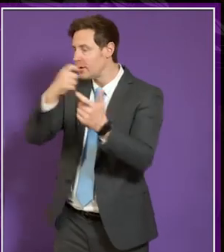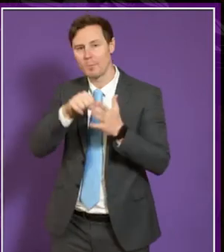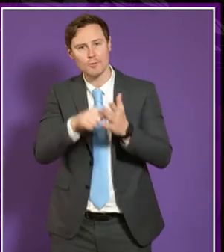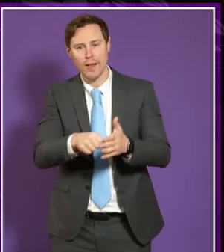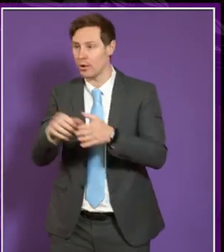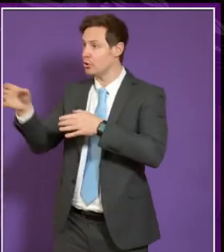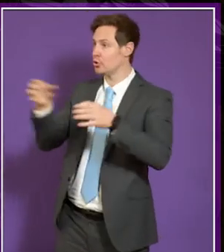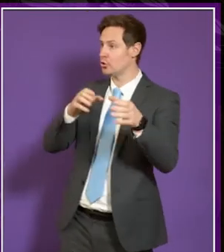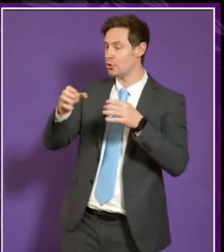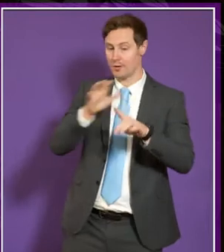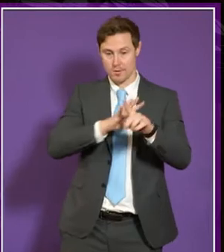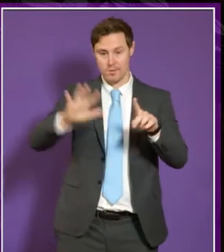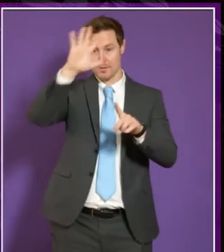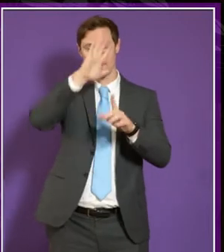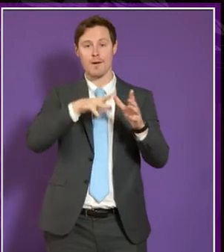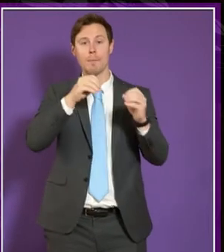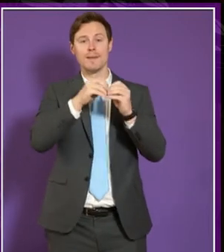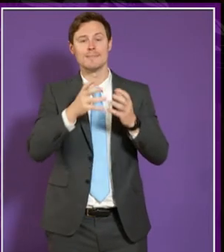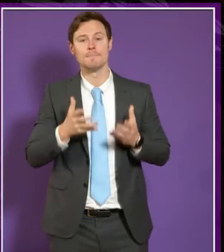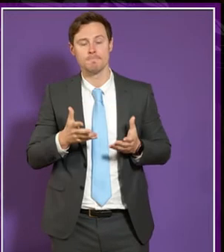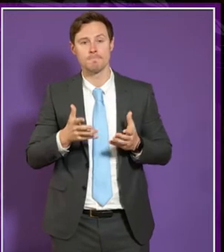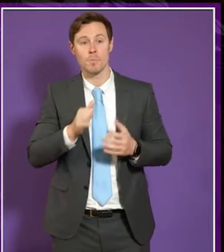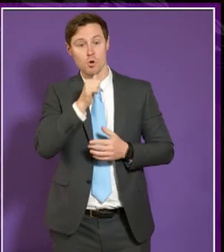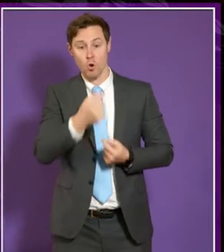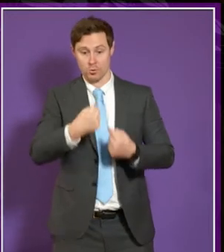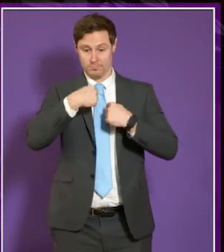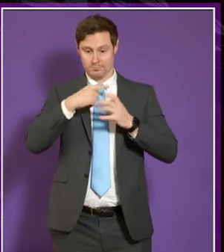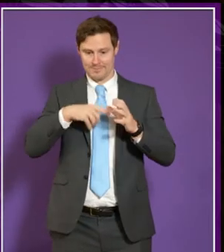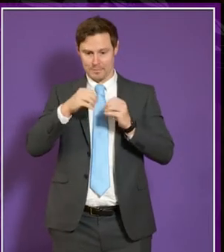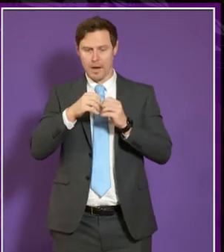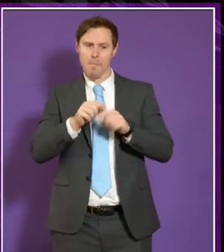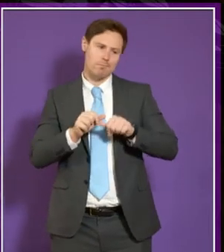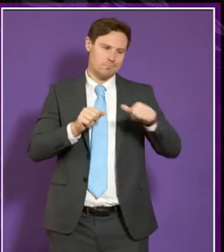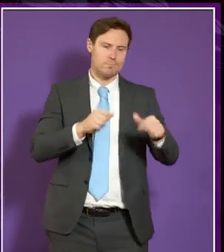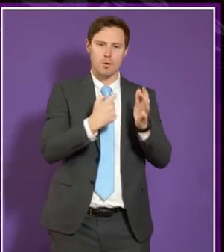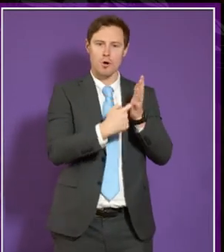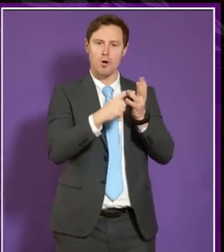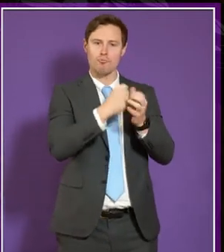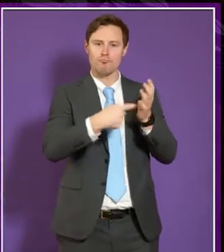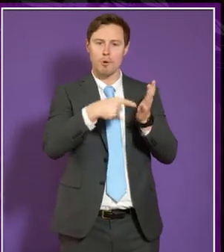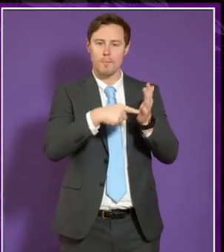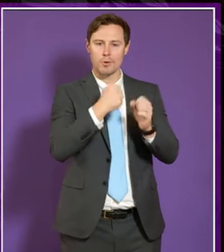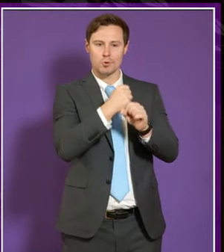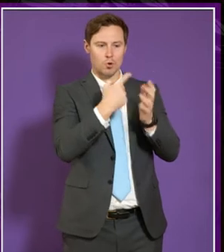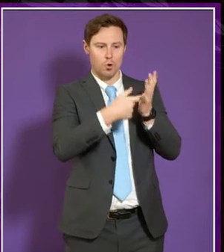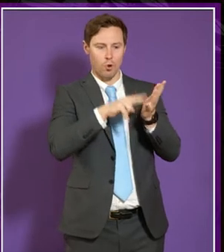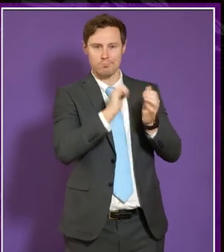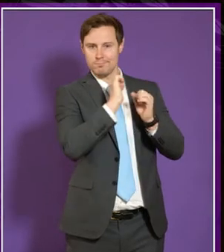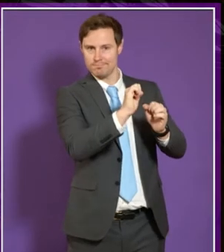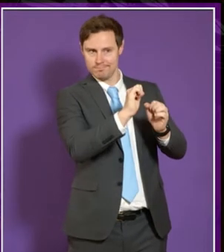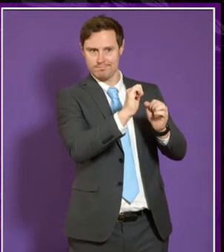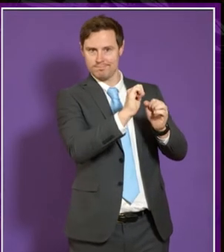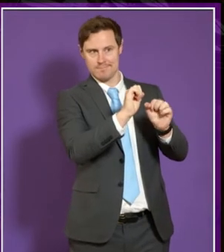study in and around aberdeen not just at at the university of aberdeen but robert gordon at at the college um